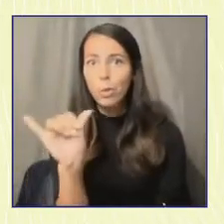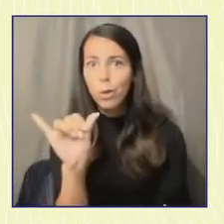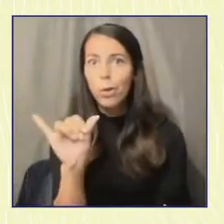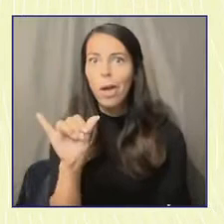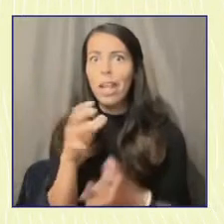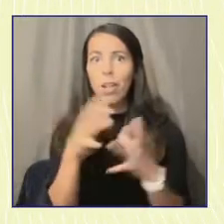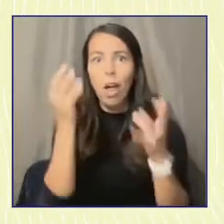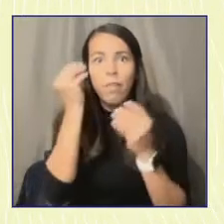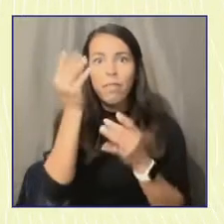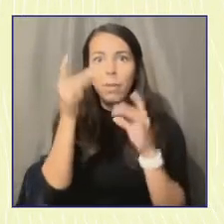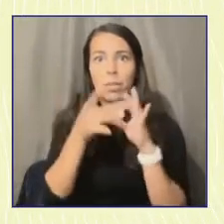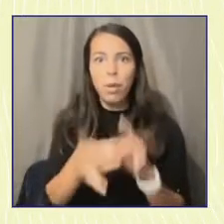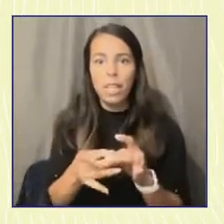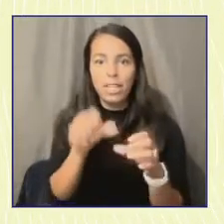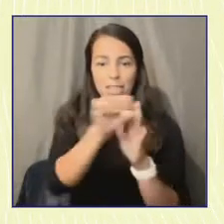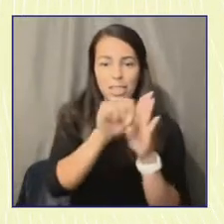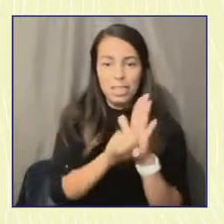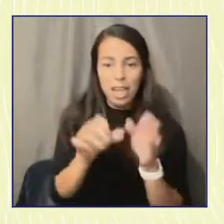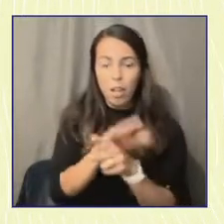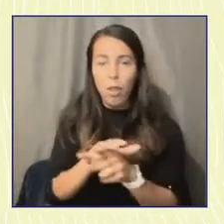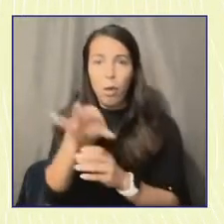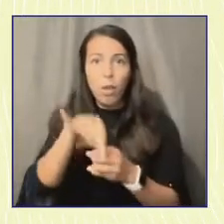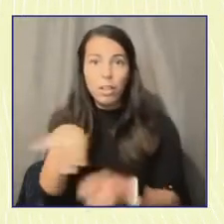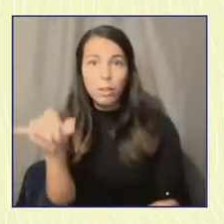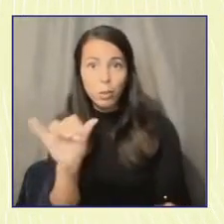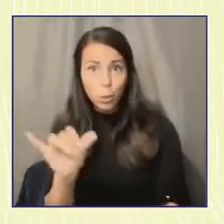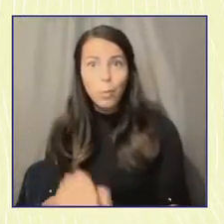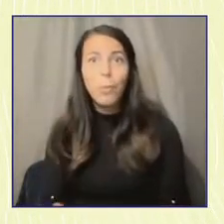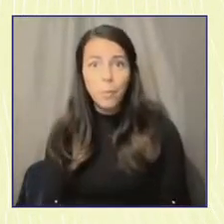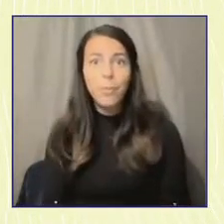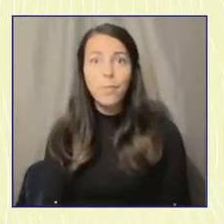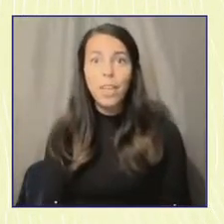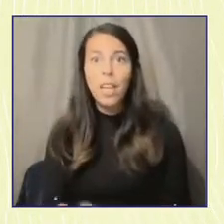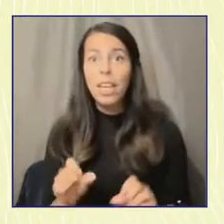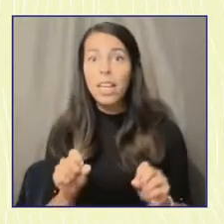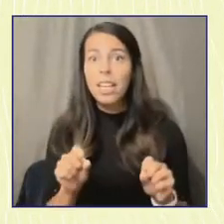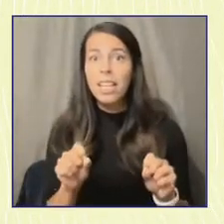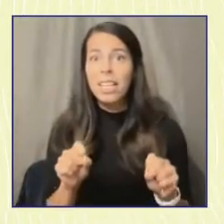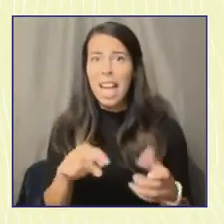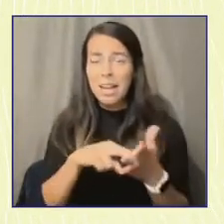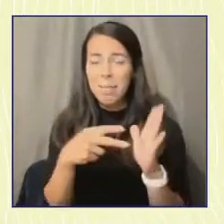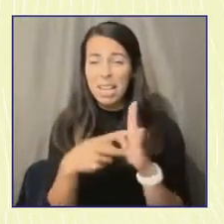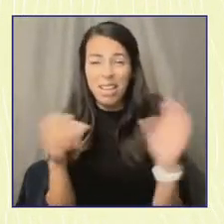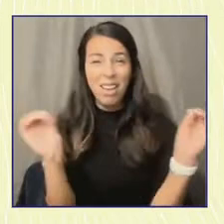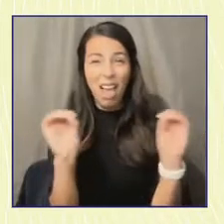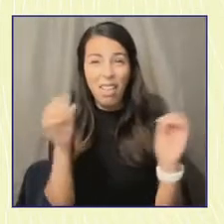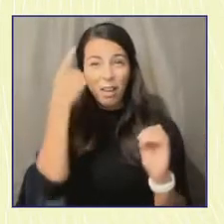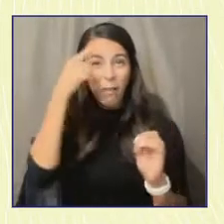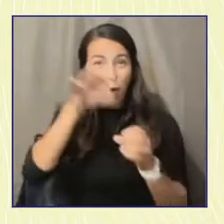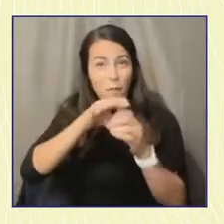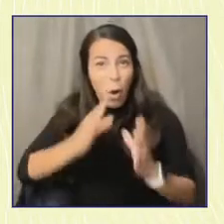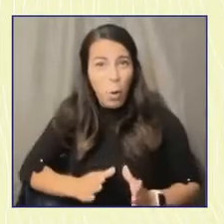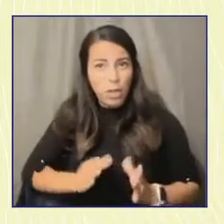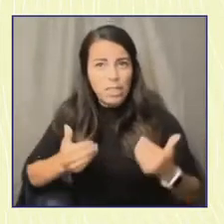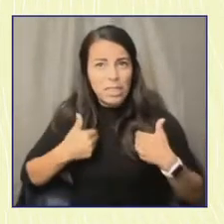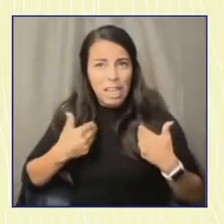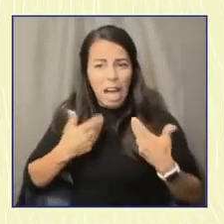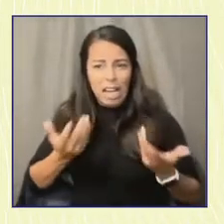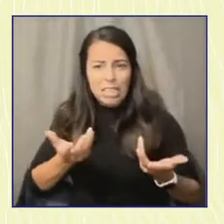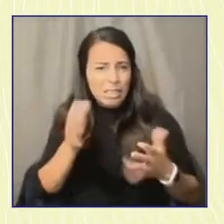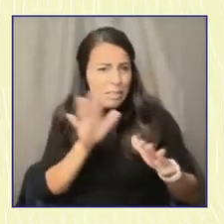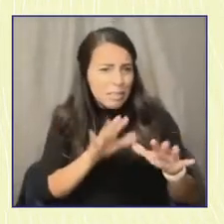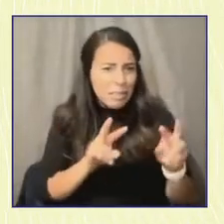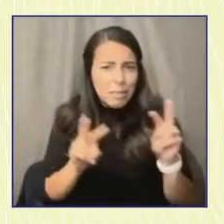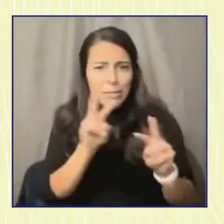where information can be, you know, a lot less and find a little bit difficult to find, even for someone like me.